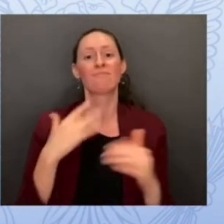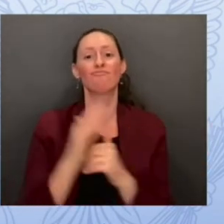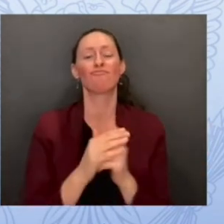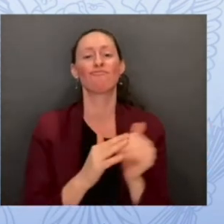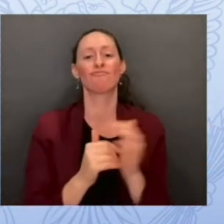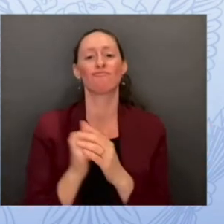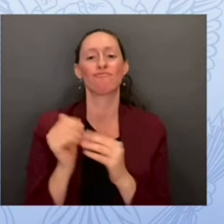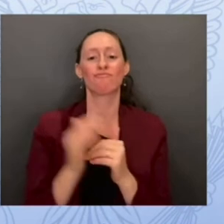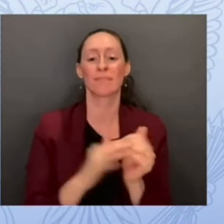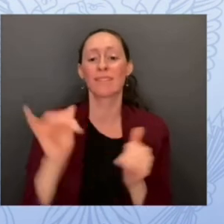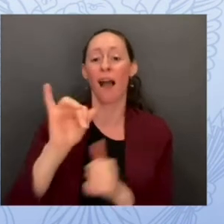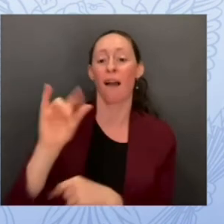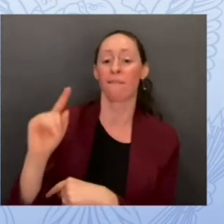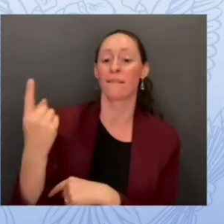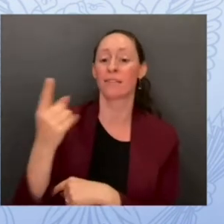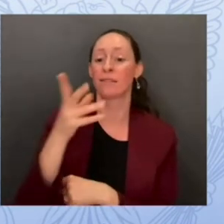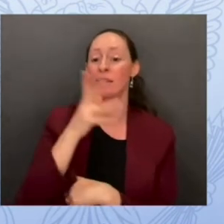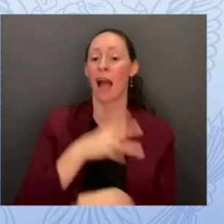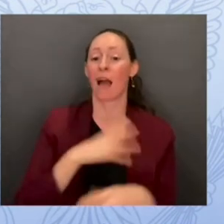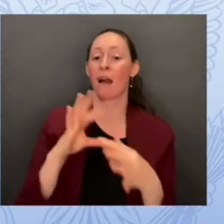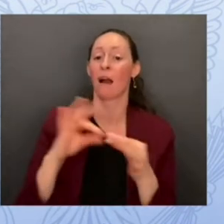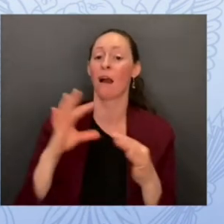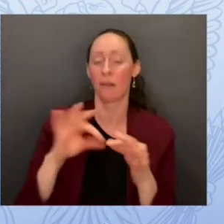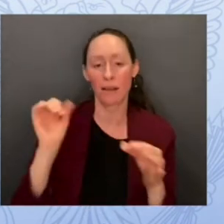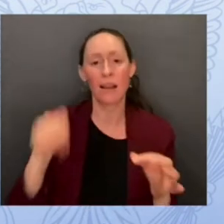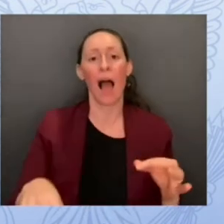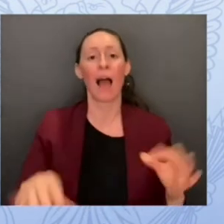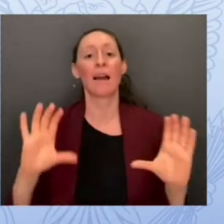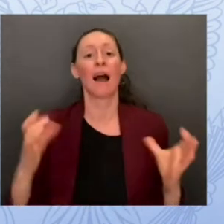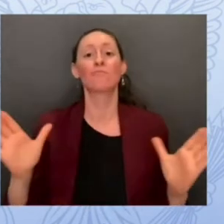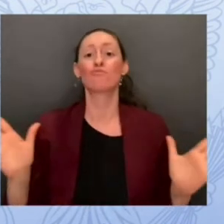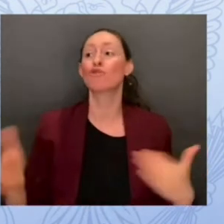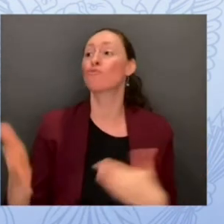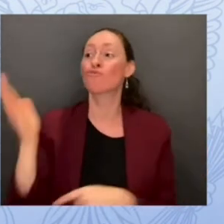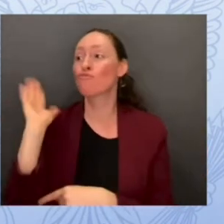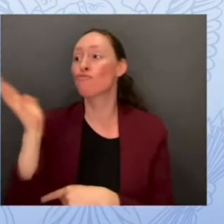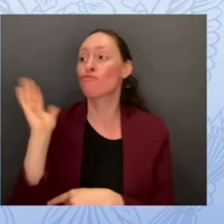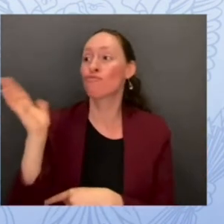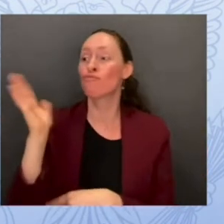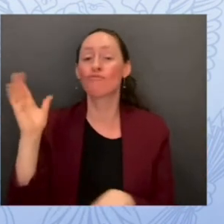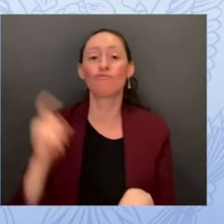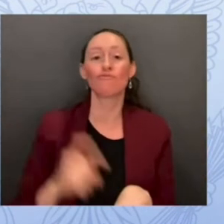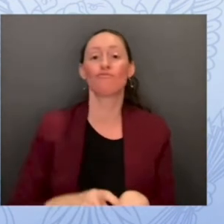and teach with confidence using technology thank you very much